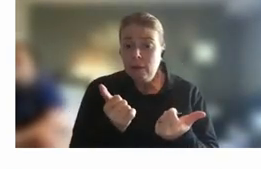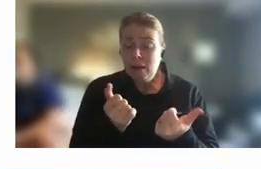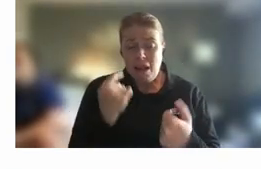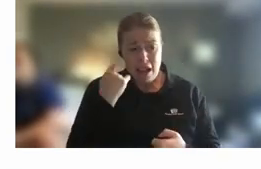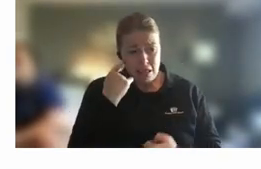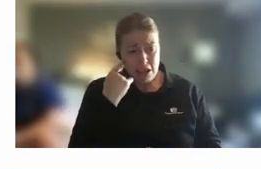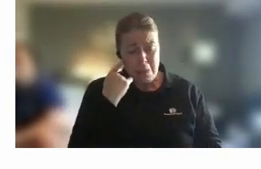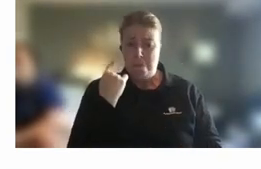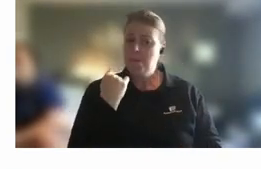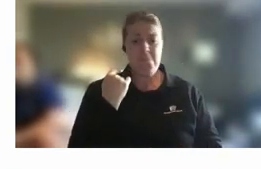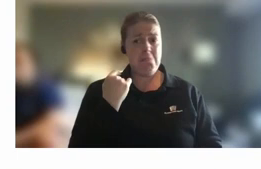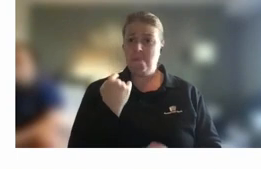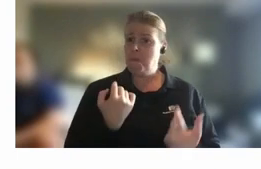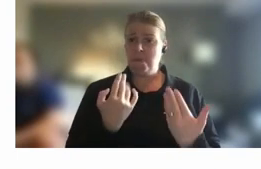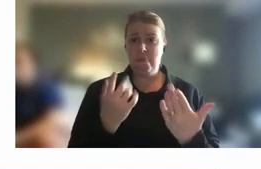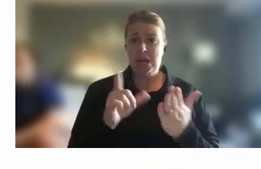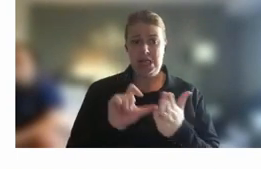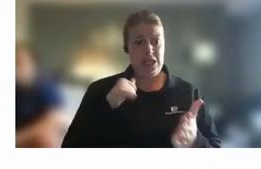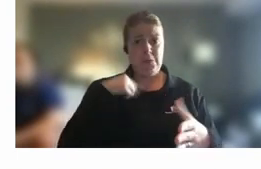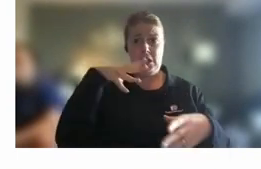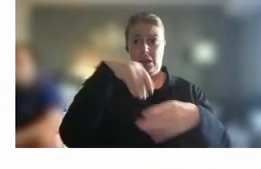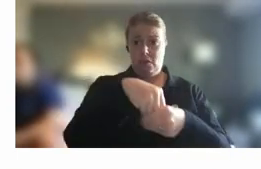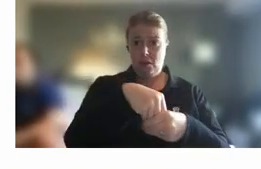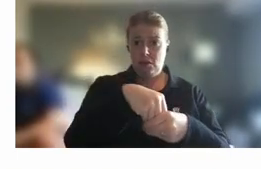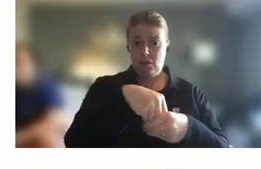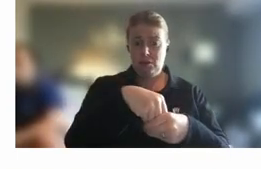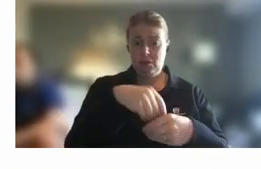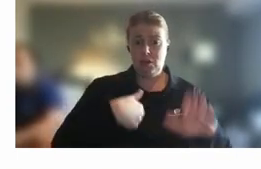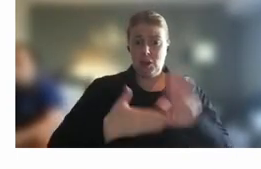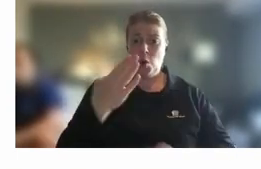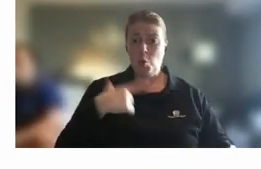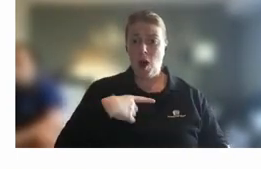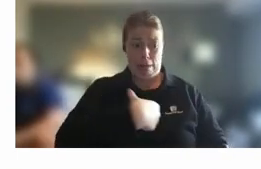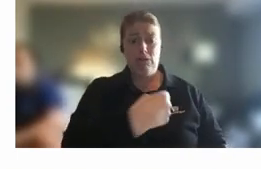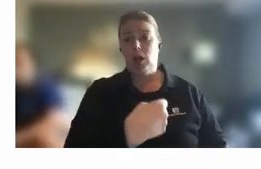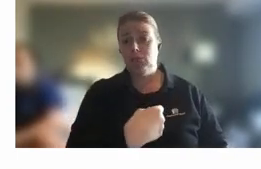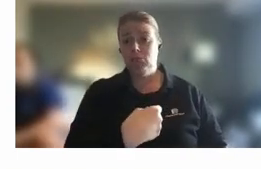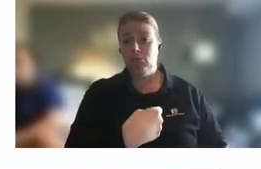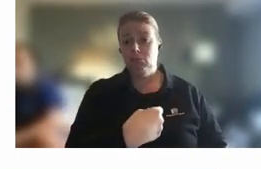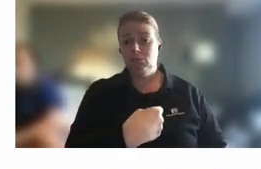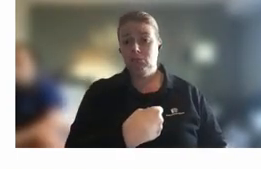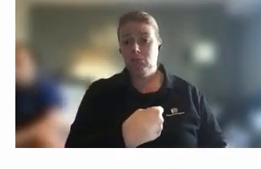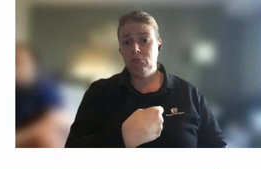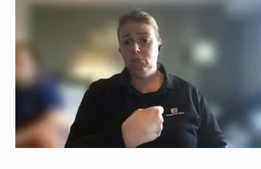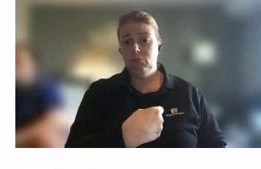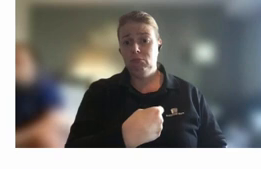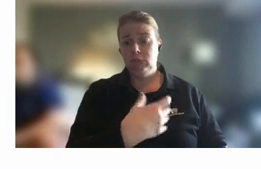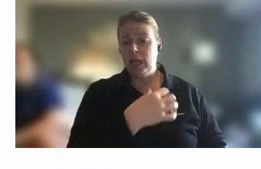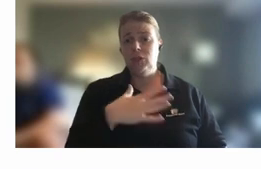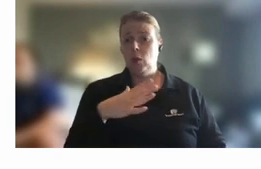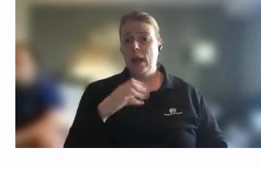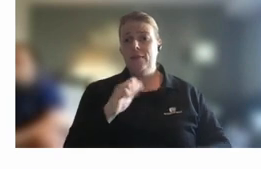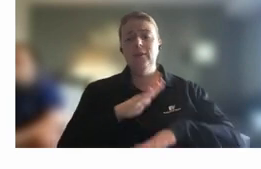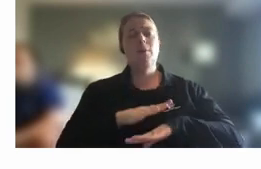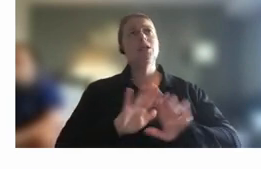realization there were a bunch of things that i was involved with where actually i was going along because i'd been invited and hadn't sort of taken that moment to step back and go